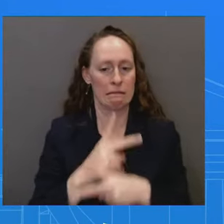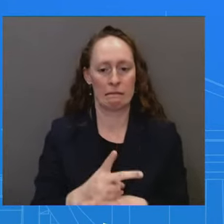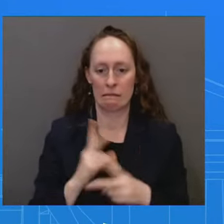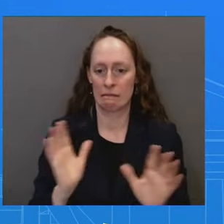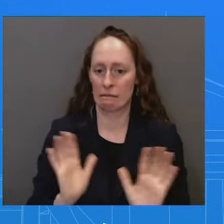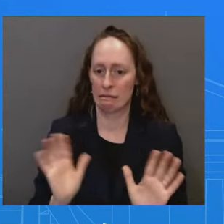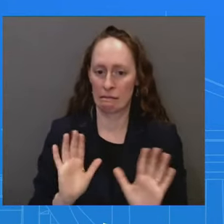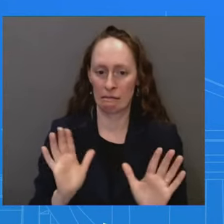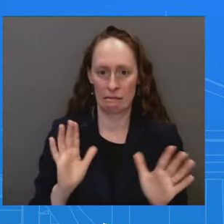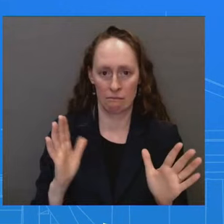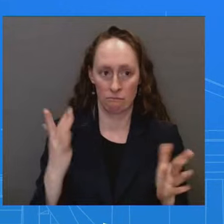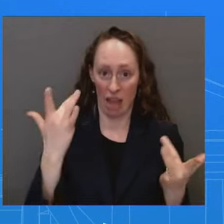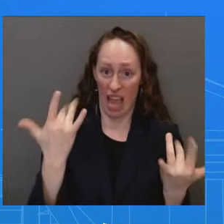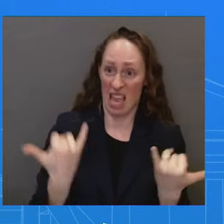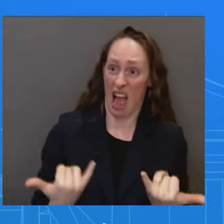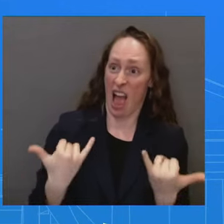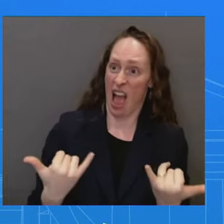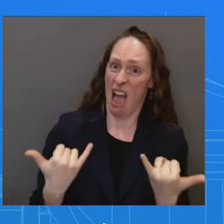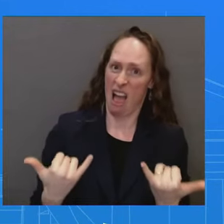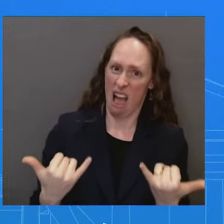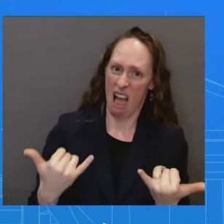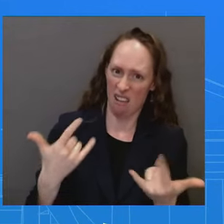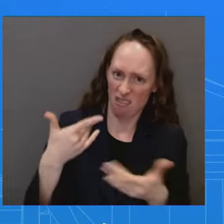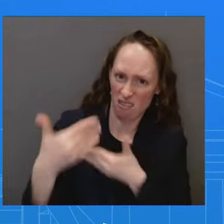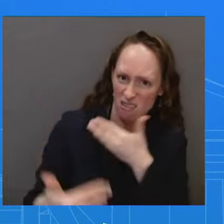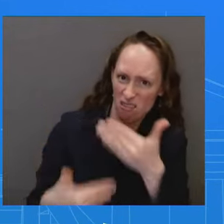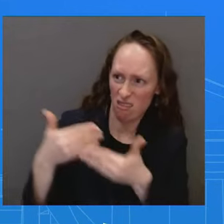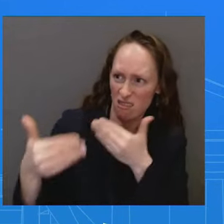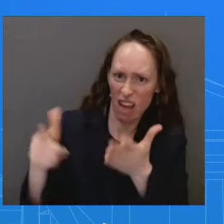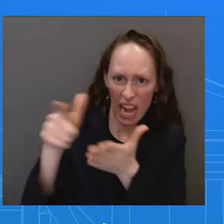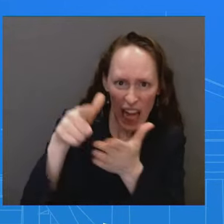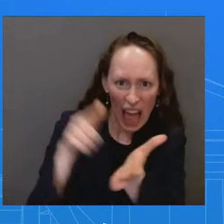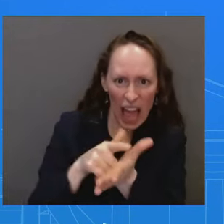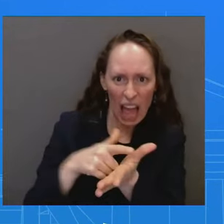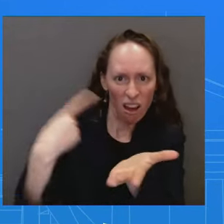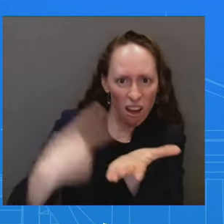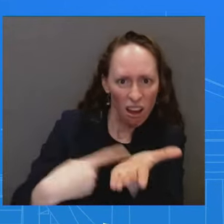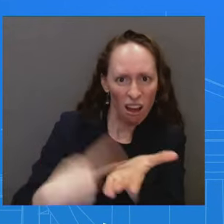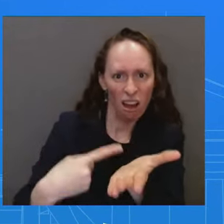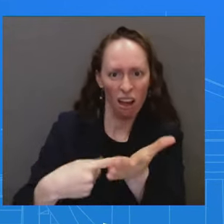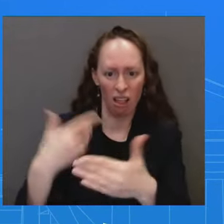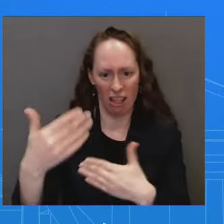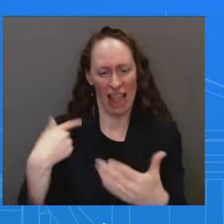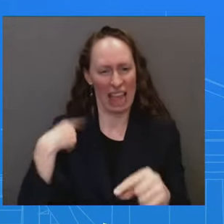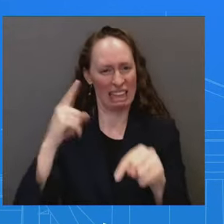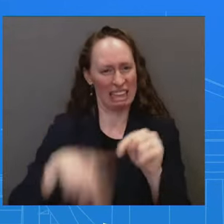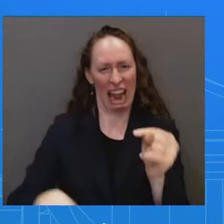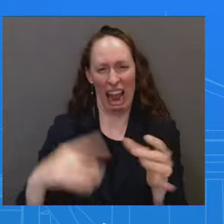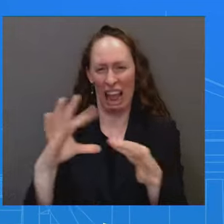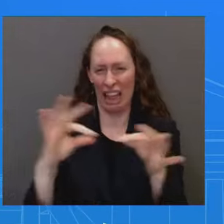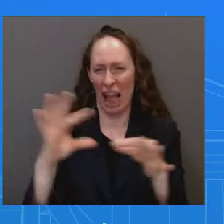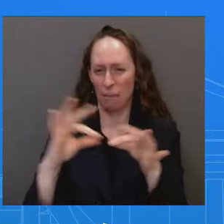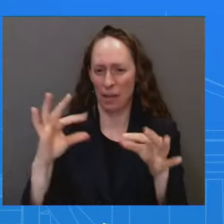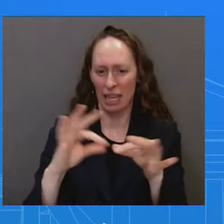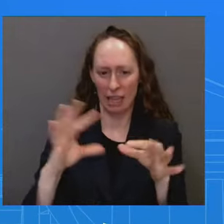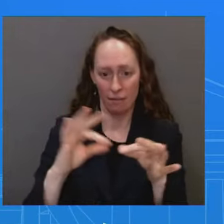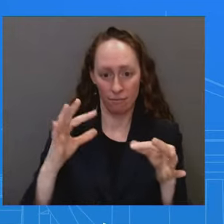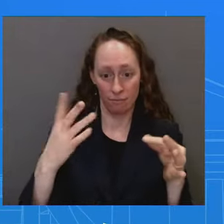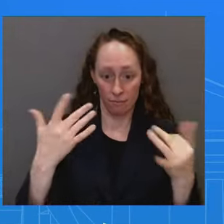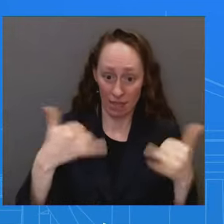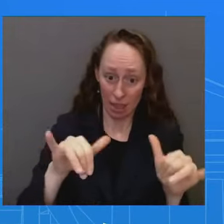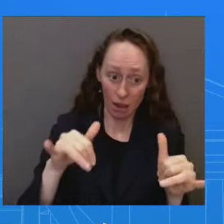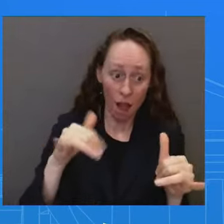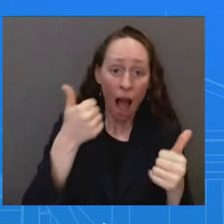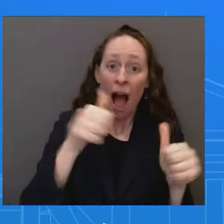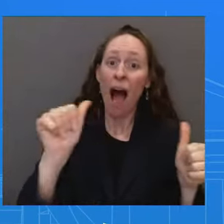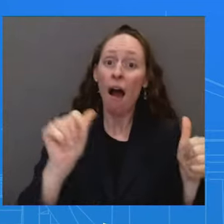not going to comment. Got to be super careful. Uh, and we don't normally comment on the ongoing legal case or make statements that could impact, right,